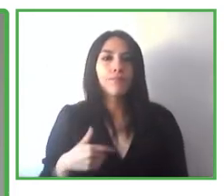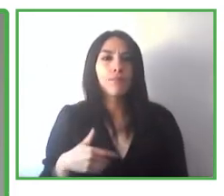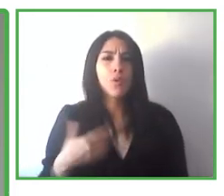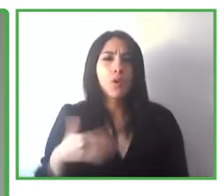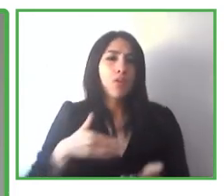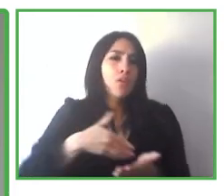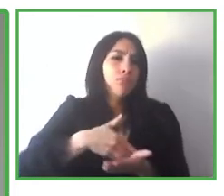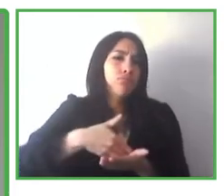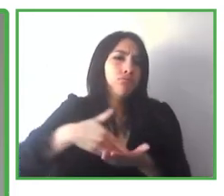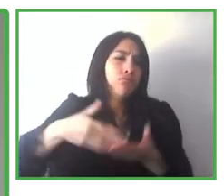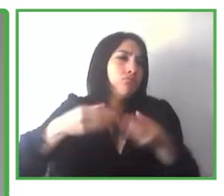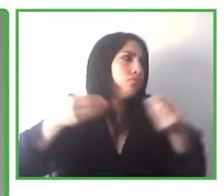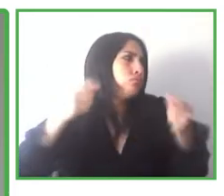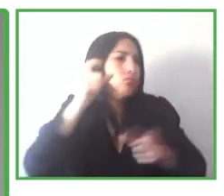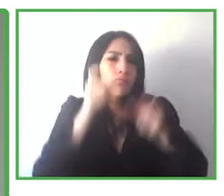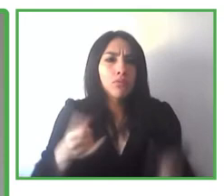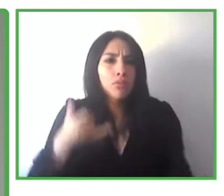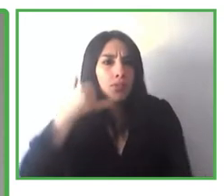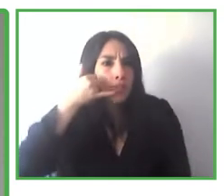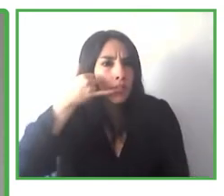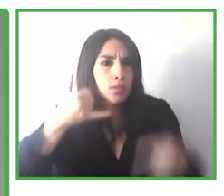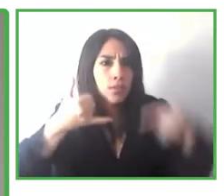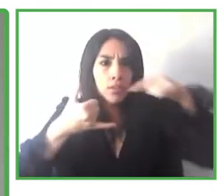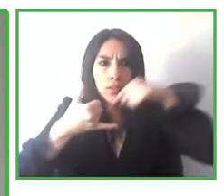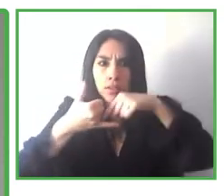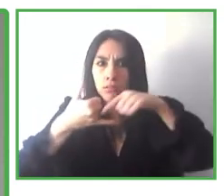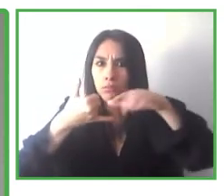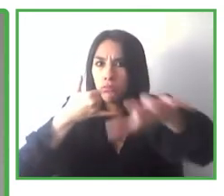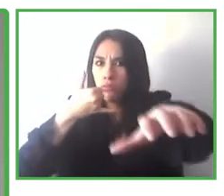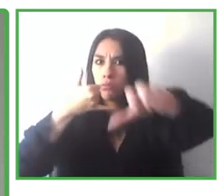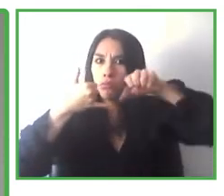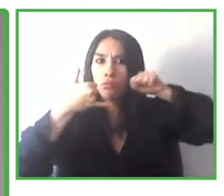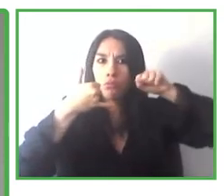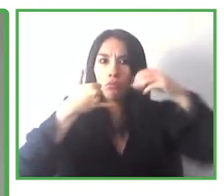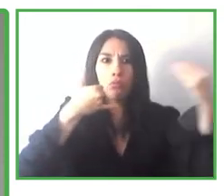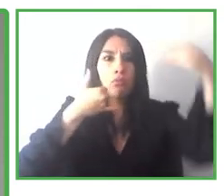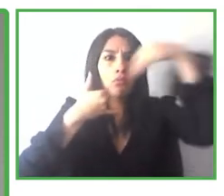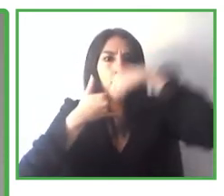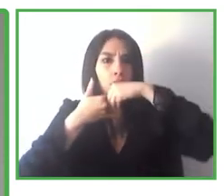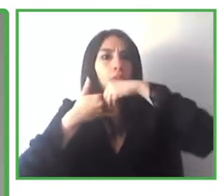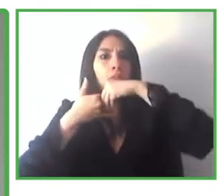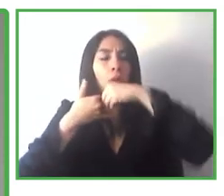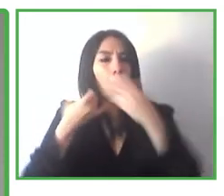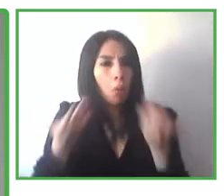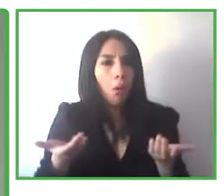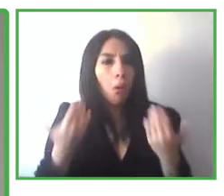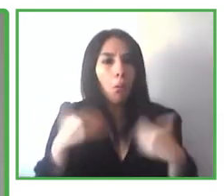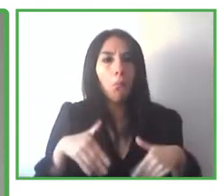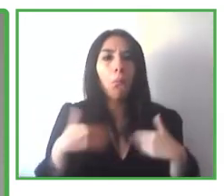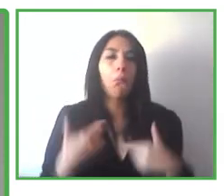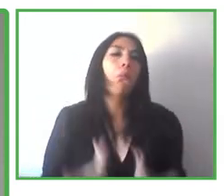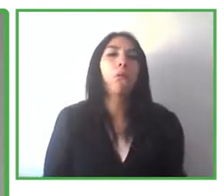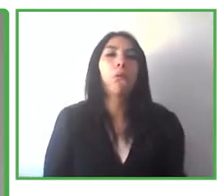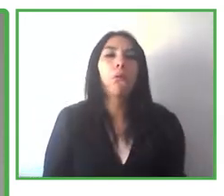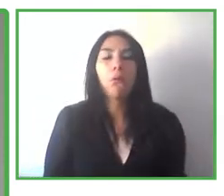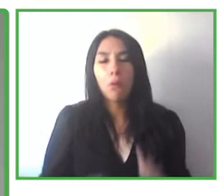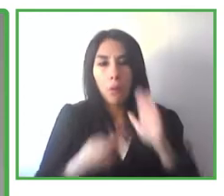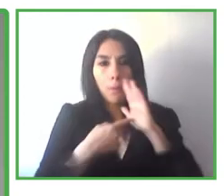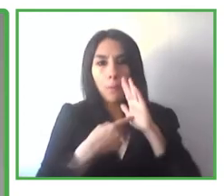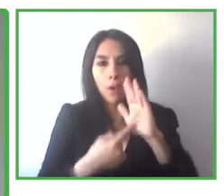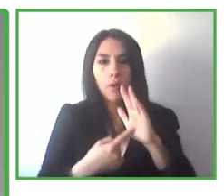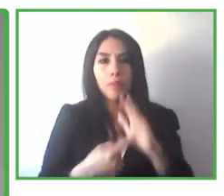millions of people in the world were using it and they were enjoying it so much. And that would be just one example of how